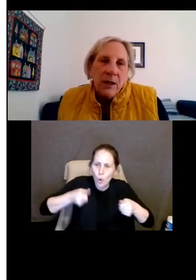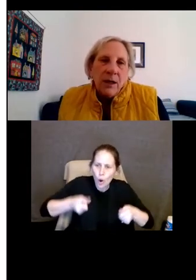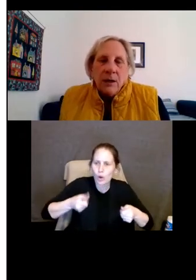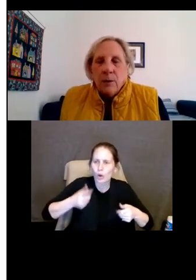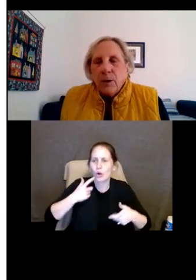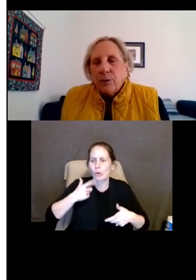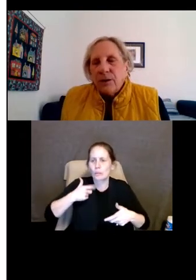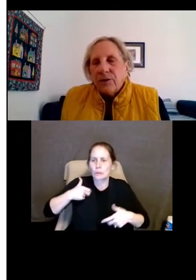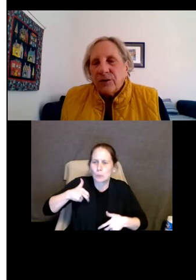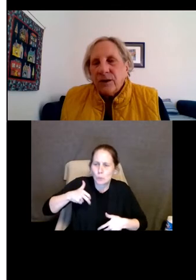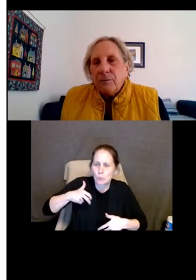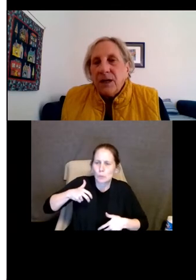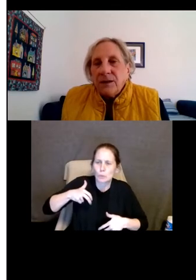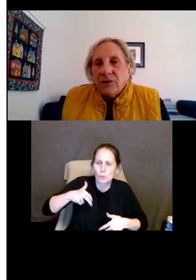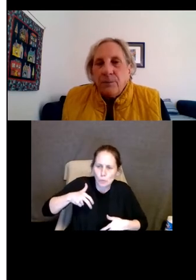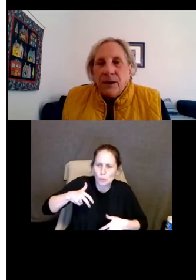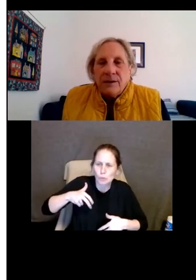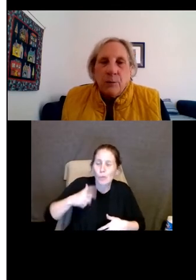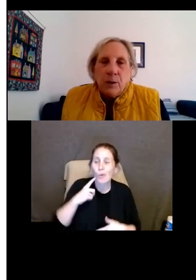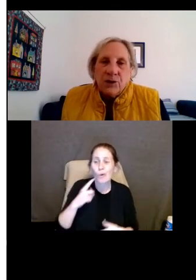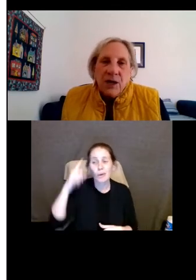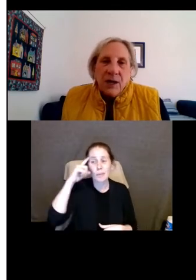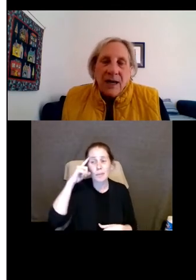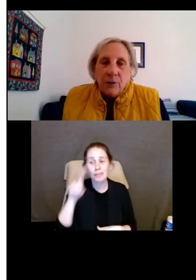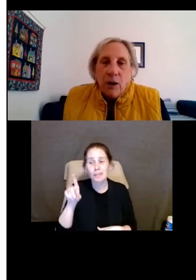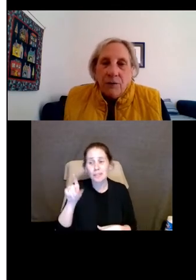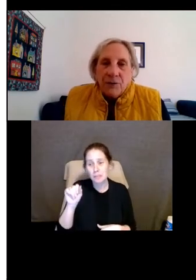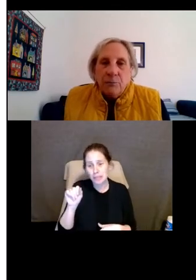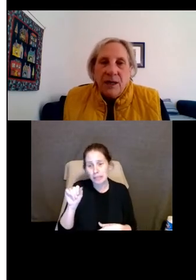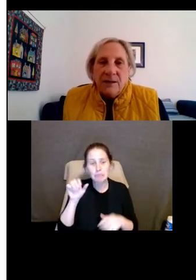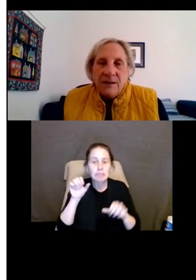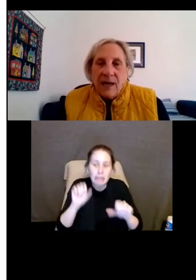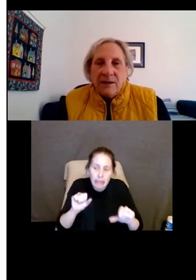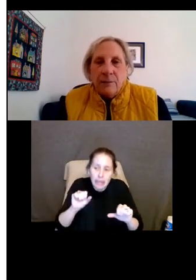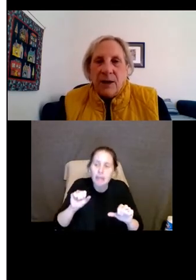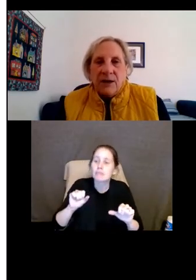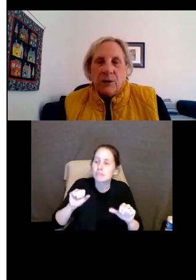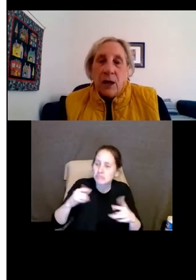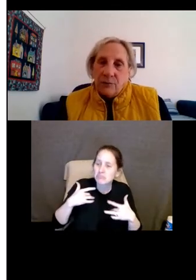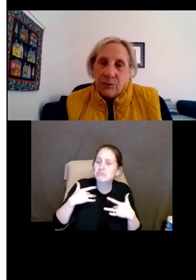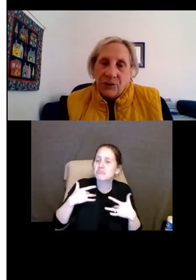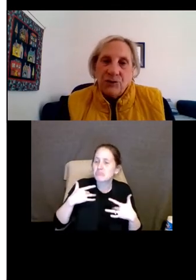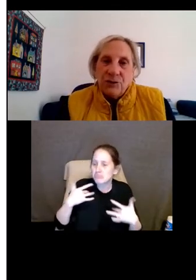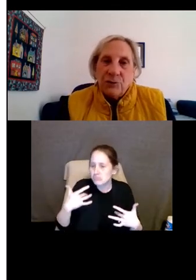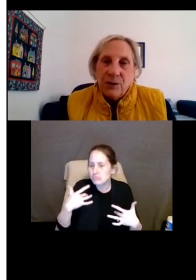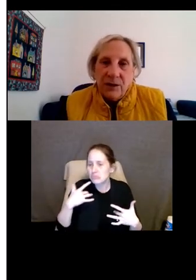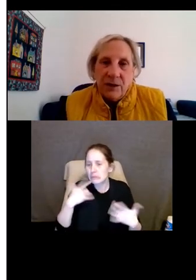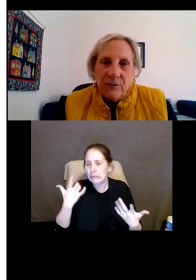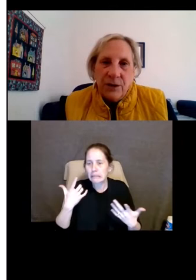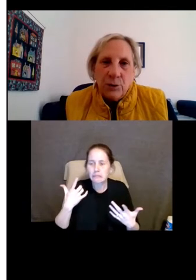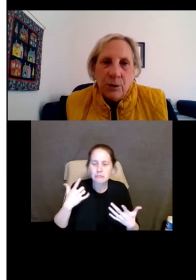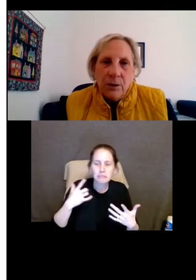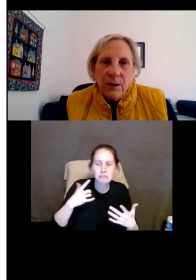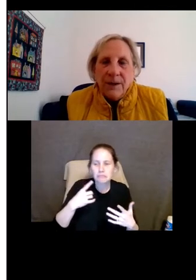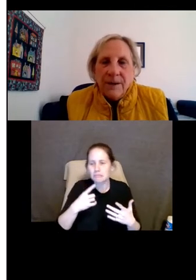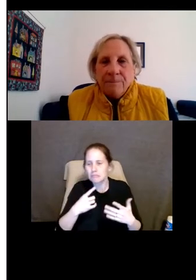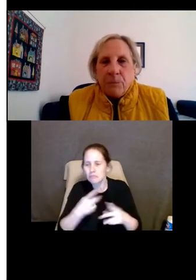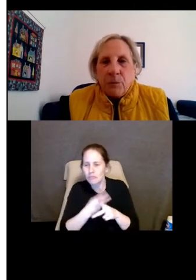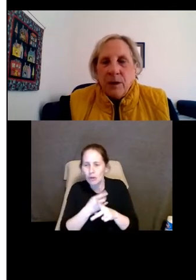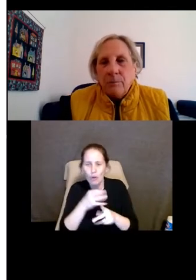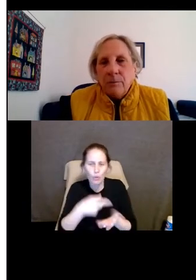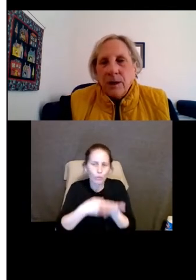slowly or whether it's a mental disability which can often be detected by conversations with the individual.